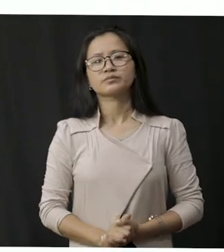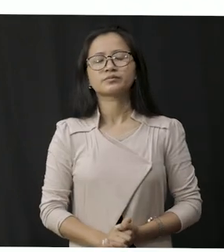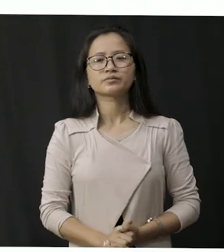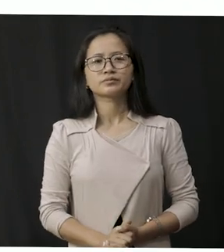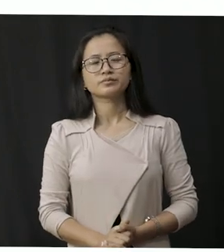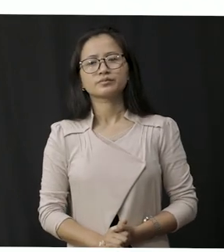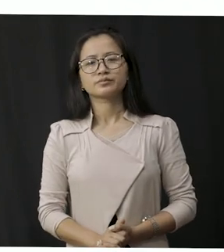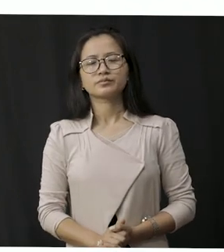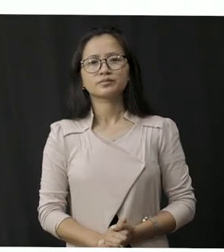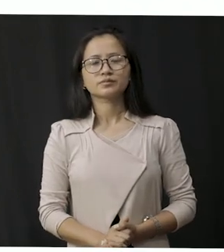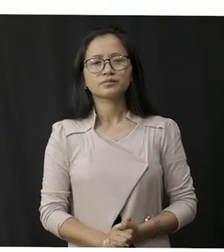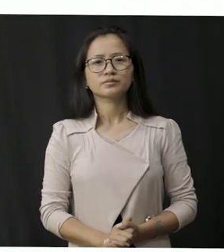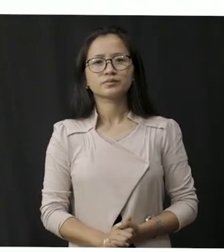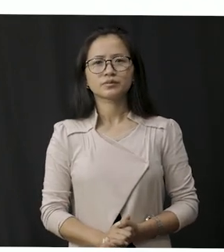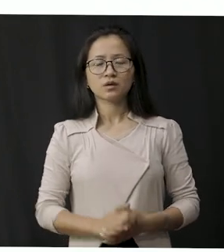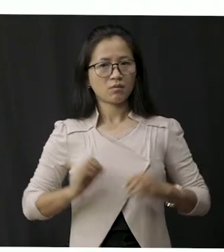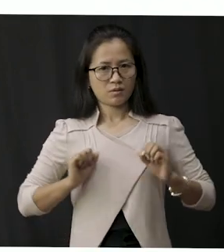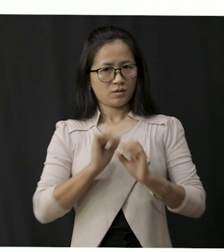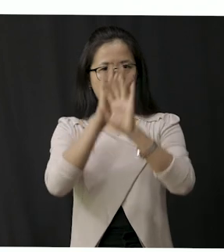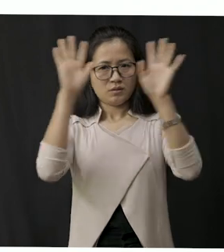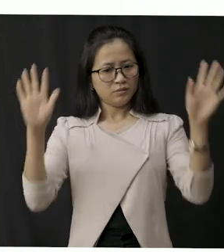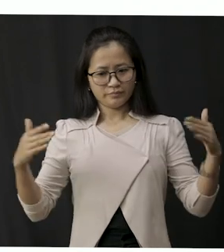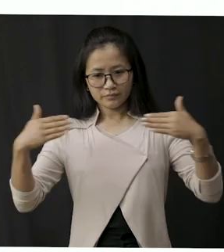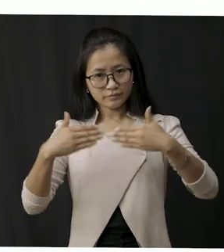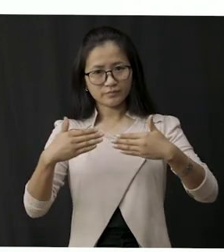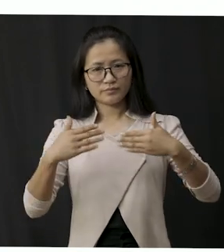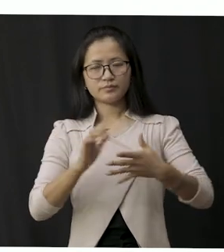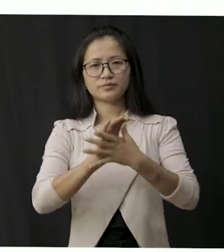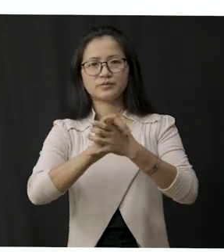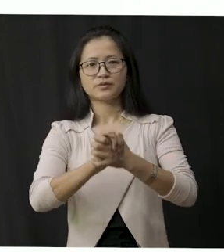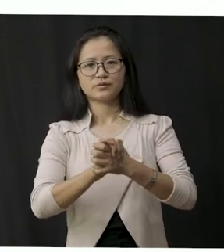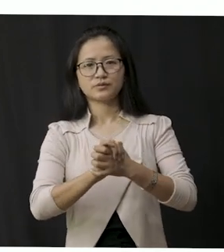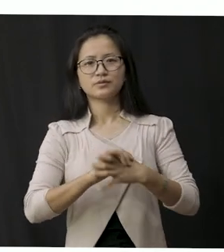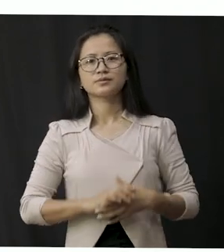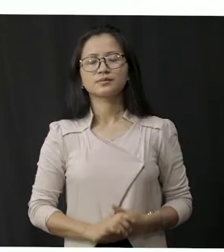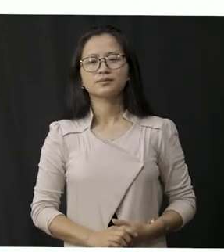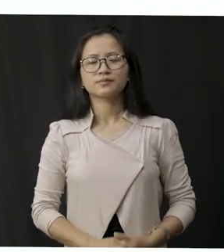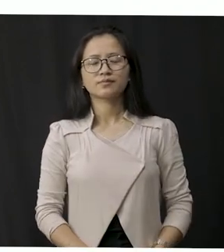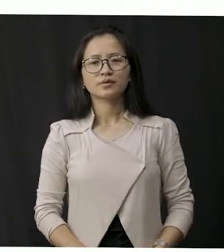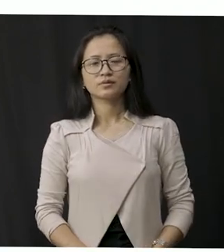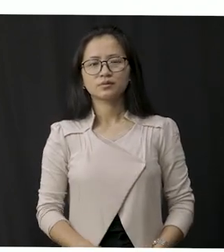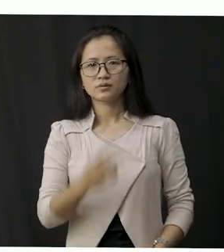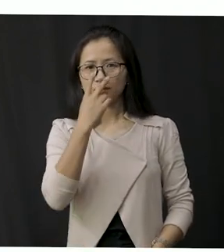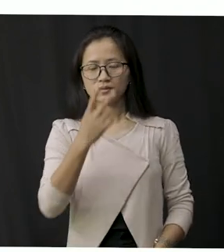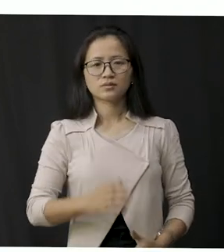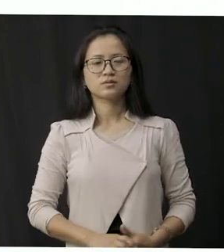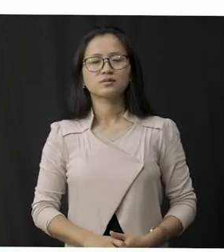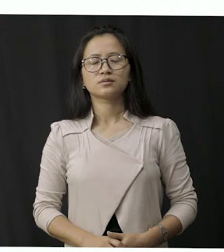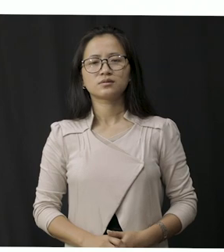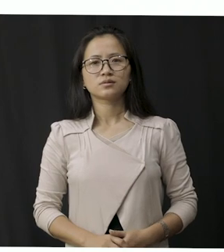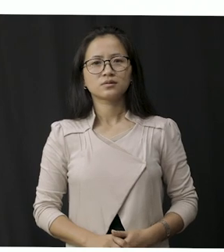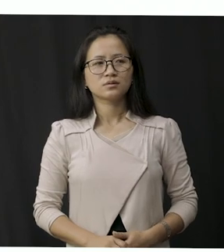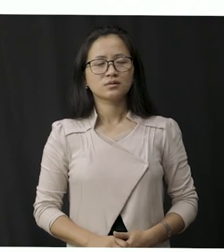okay so students are you all excited to meet your friends so here we can see here these are